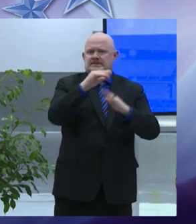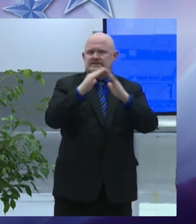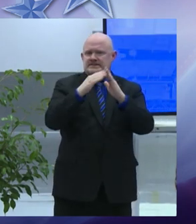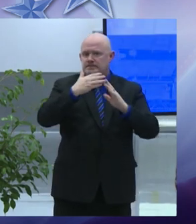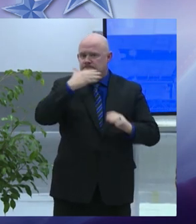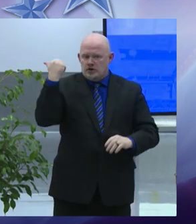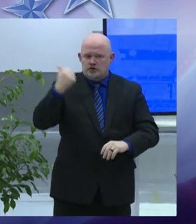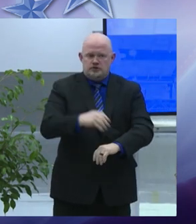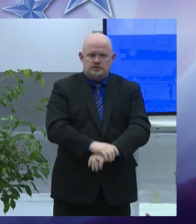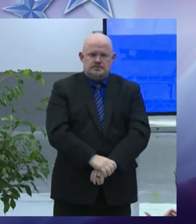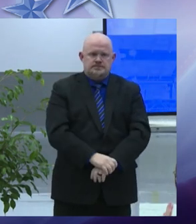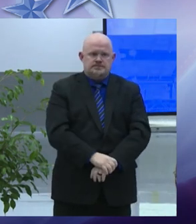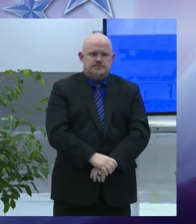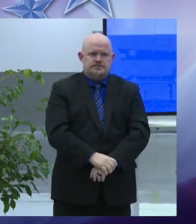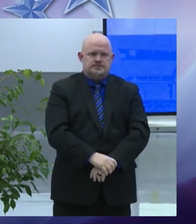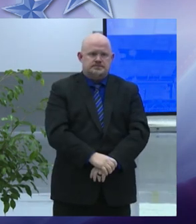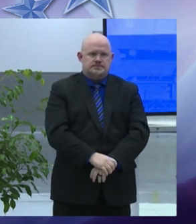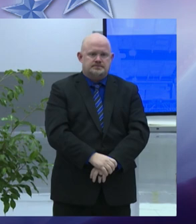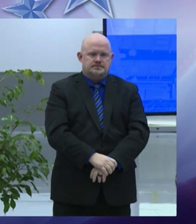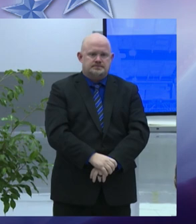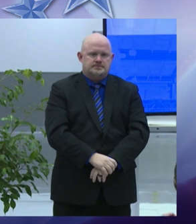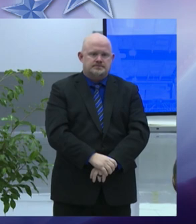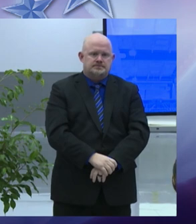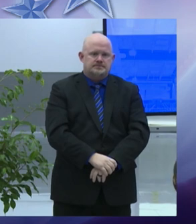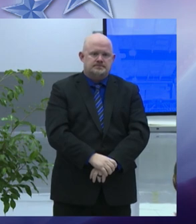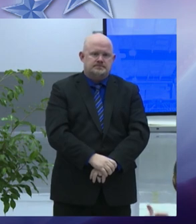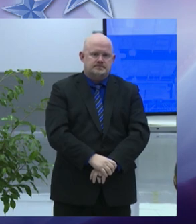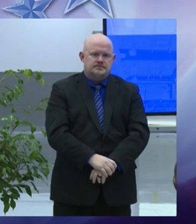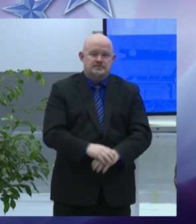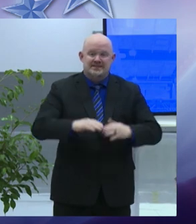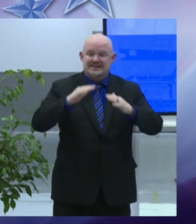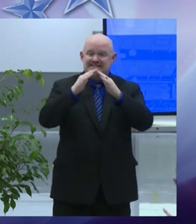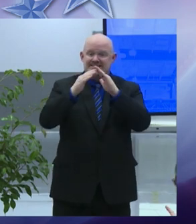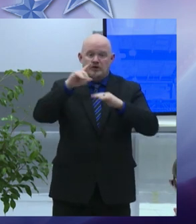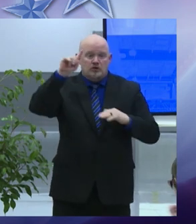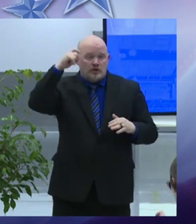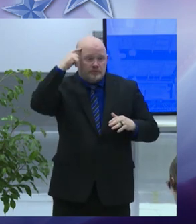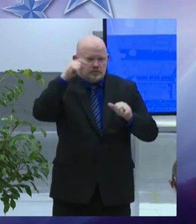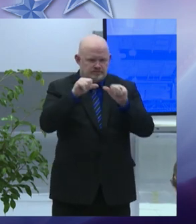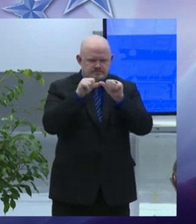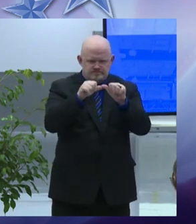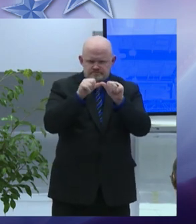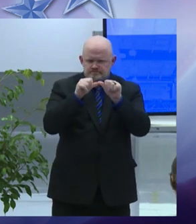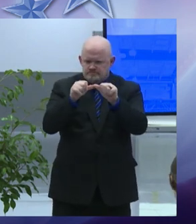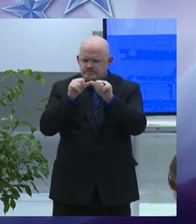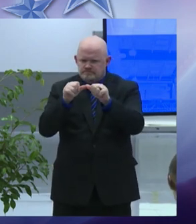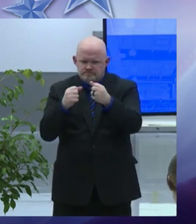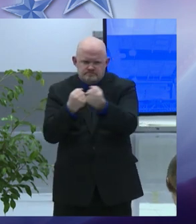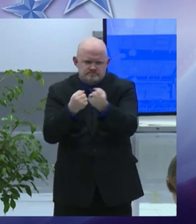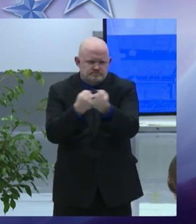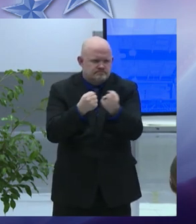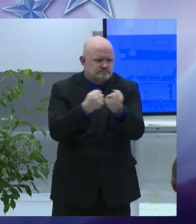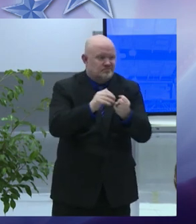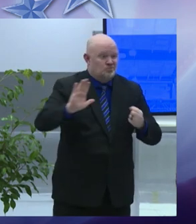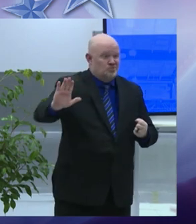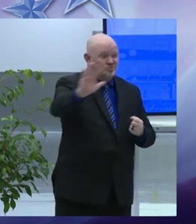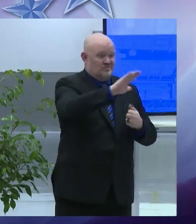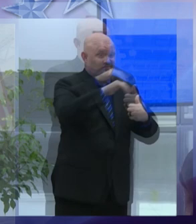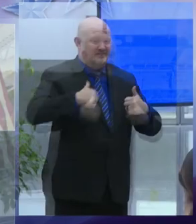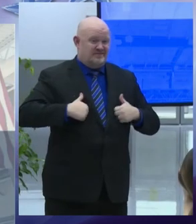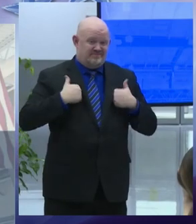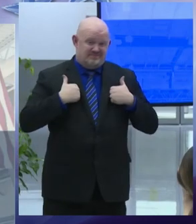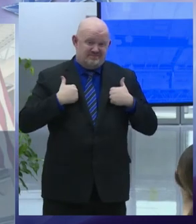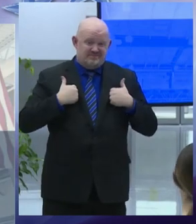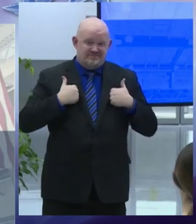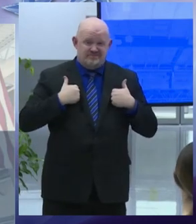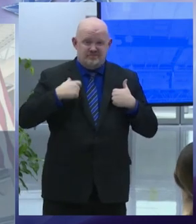across city government there has been continued progress to meet the growing needs of city residents we brought summer youth employment back with